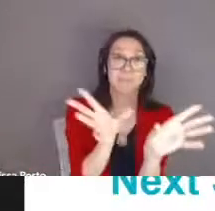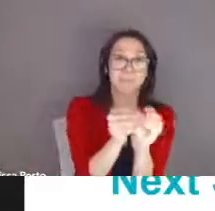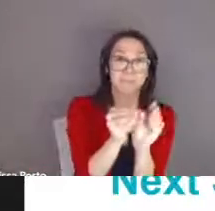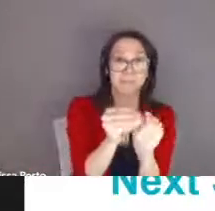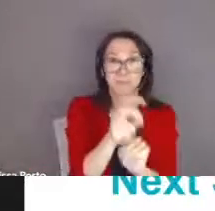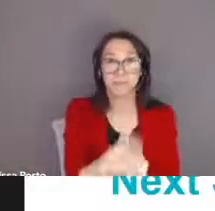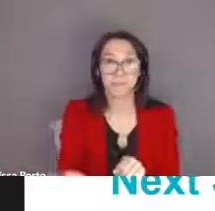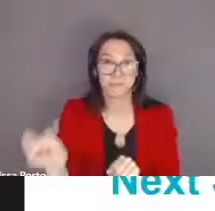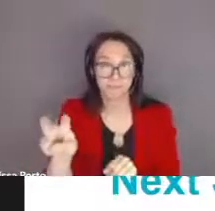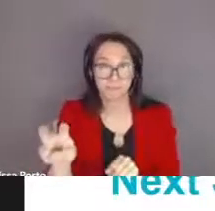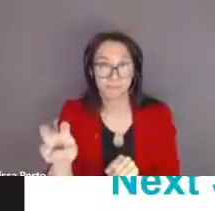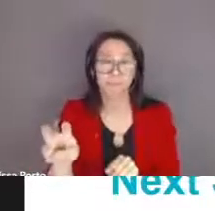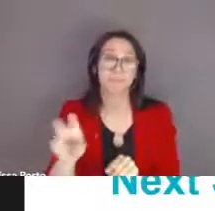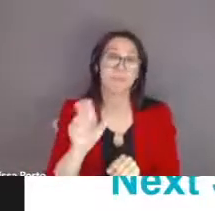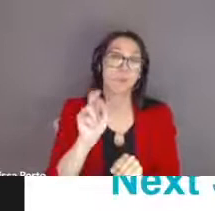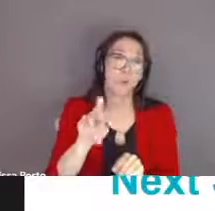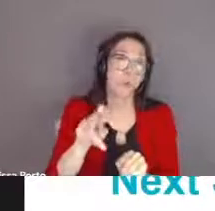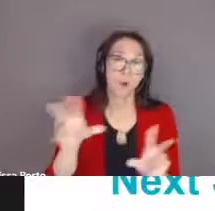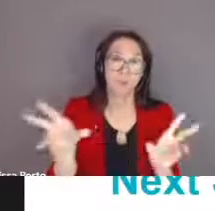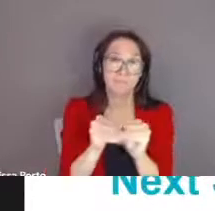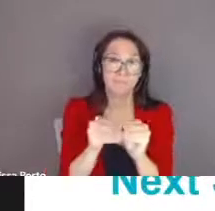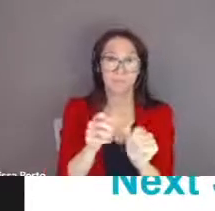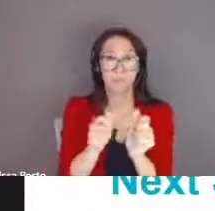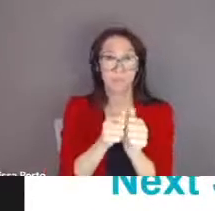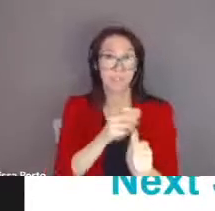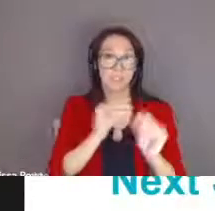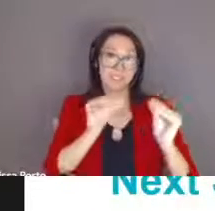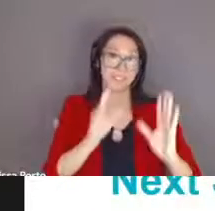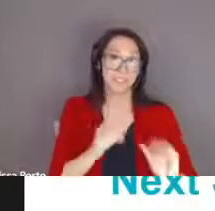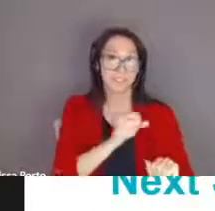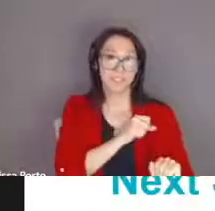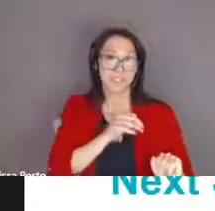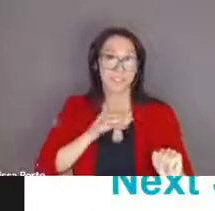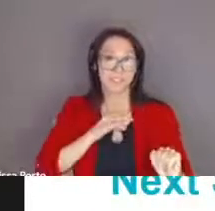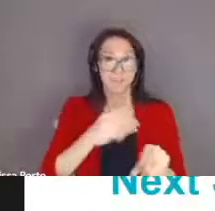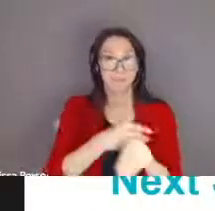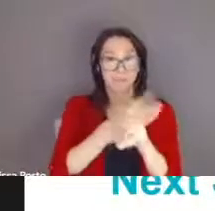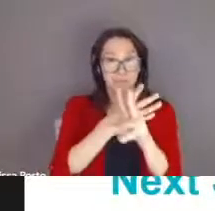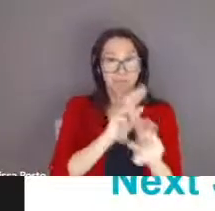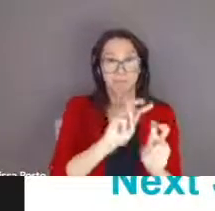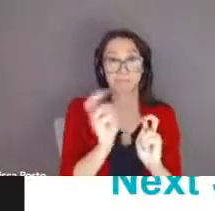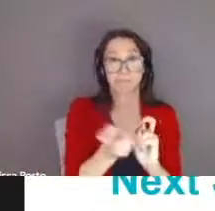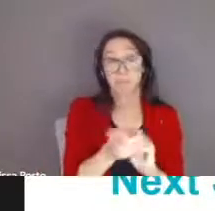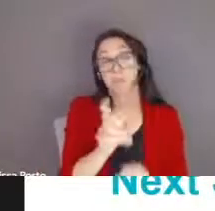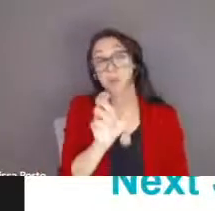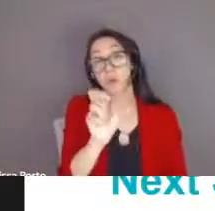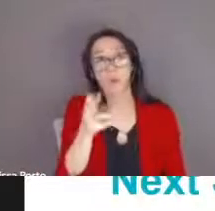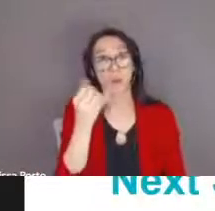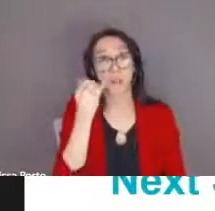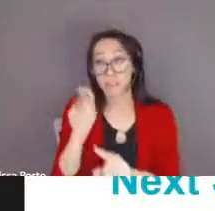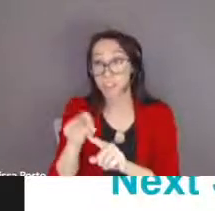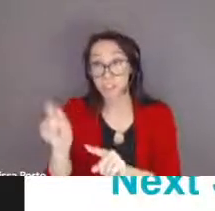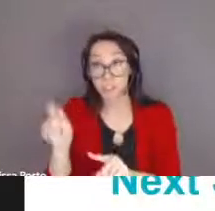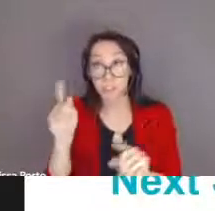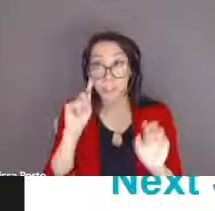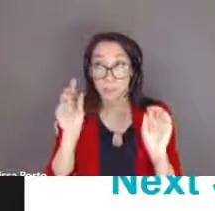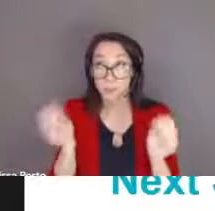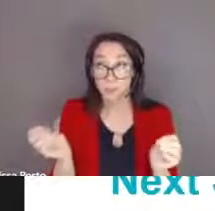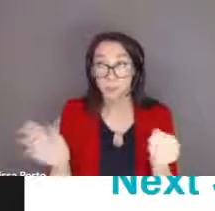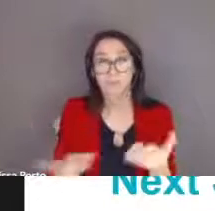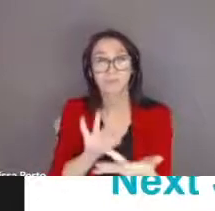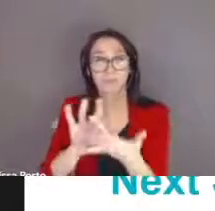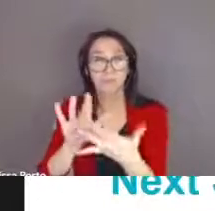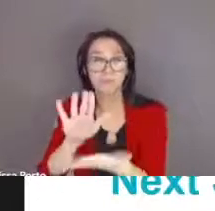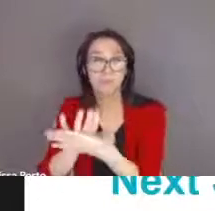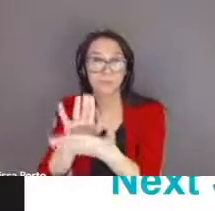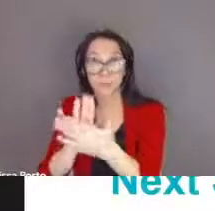the school please do reach out to them and make sure to let the school know that your child has special education needs part of